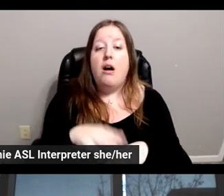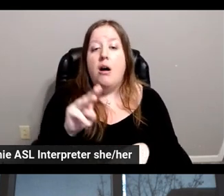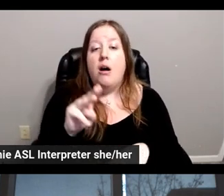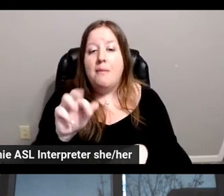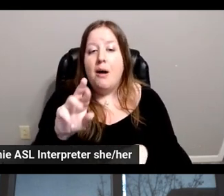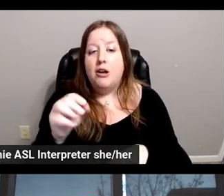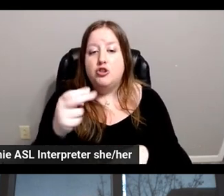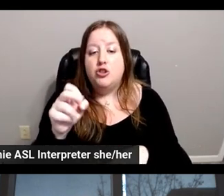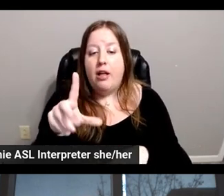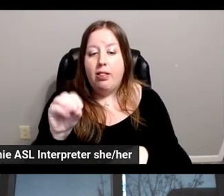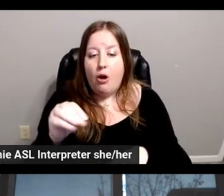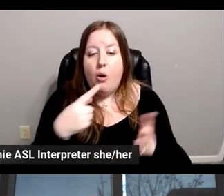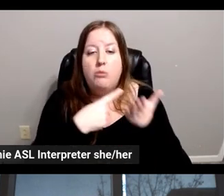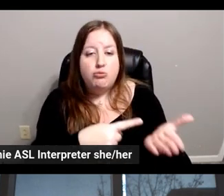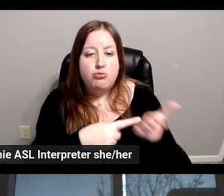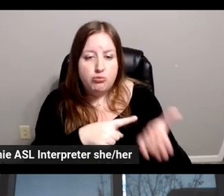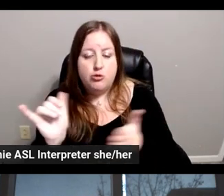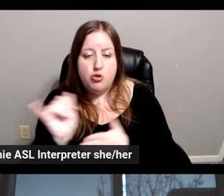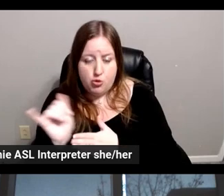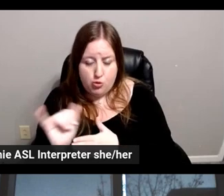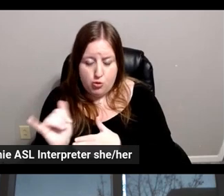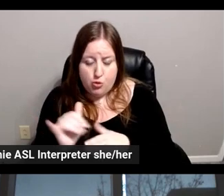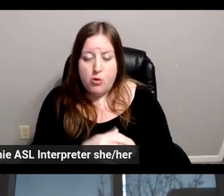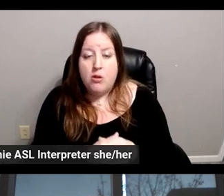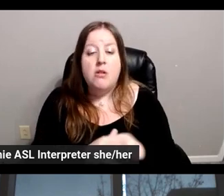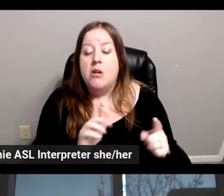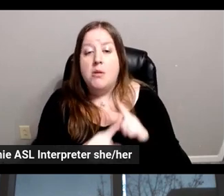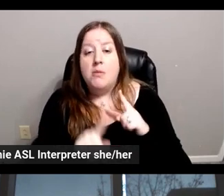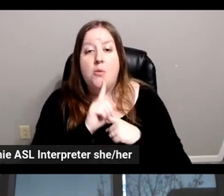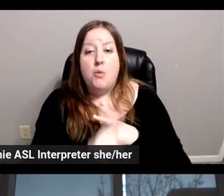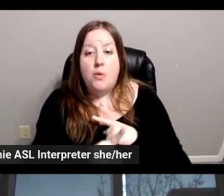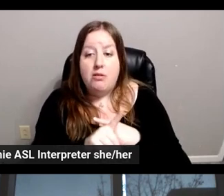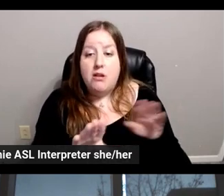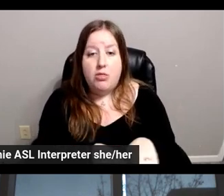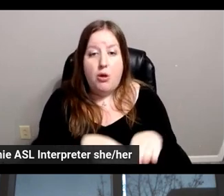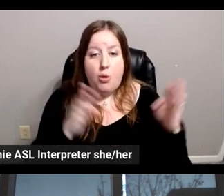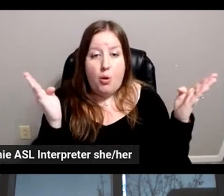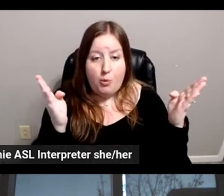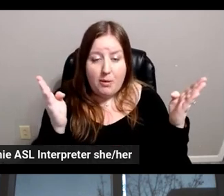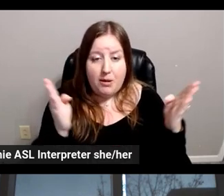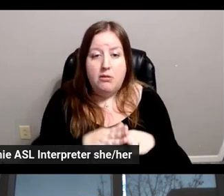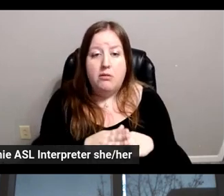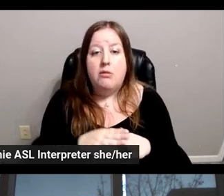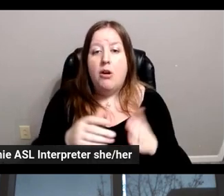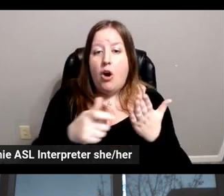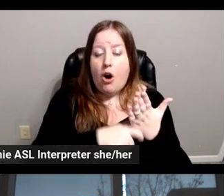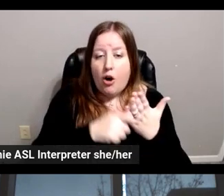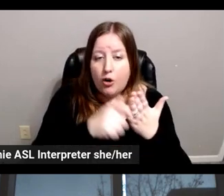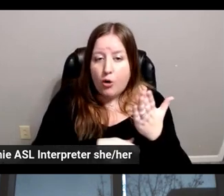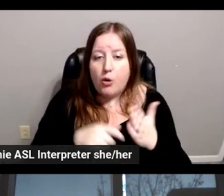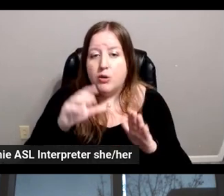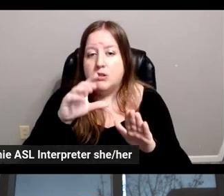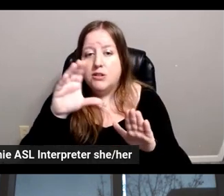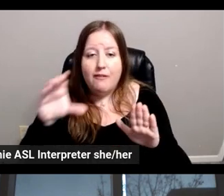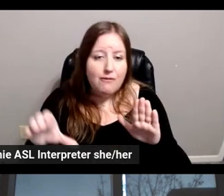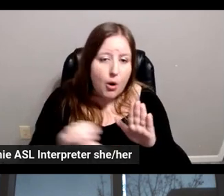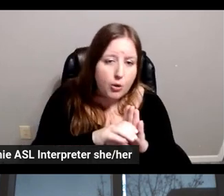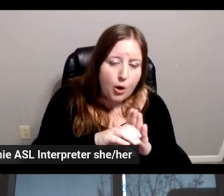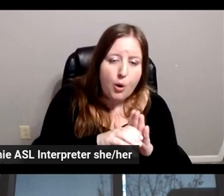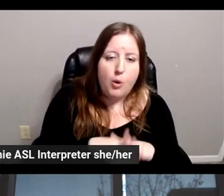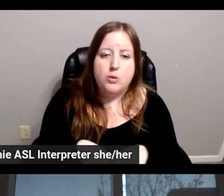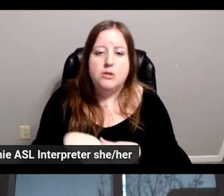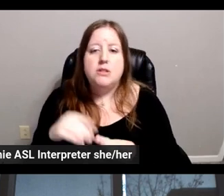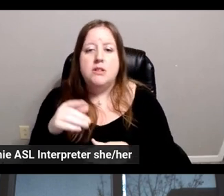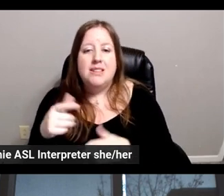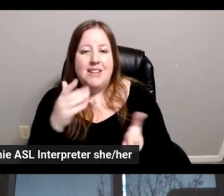about that, but, you know, taking those open articles, photo views, watch through rates of the